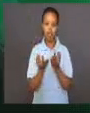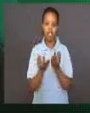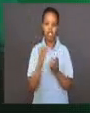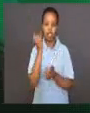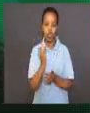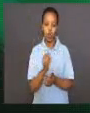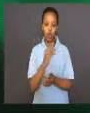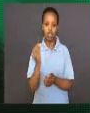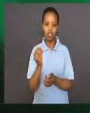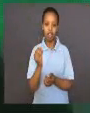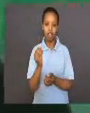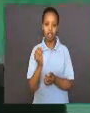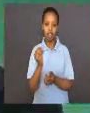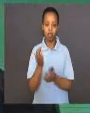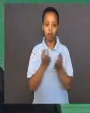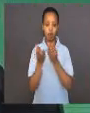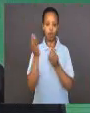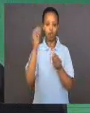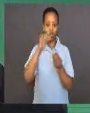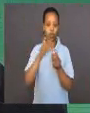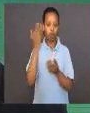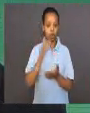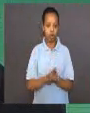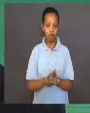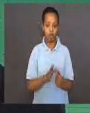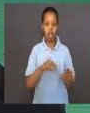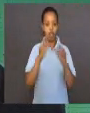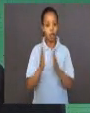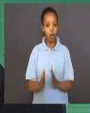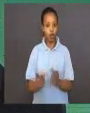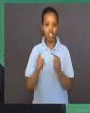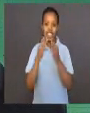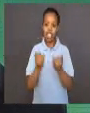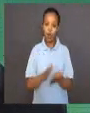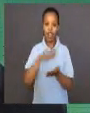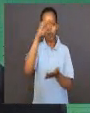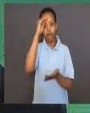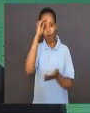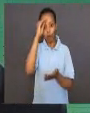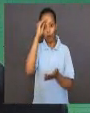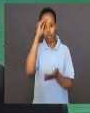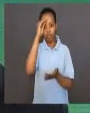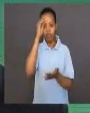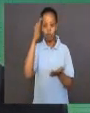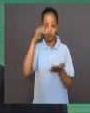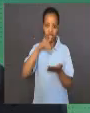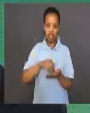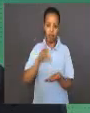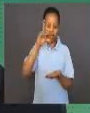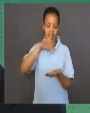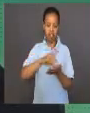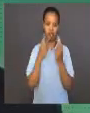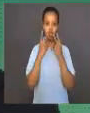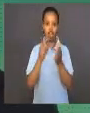the microscope. Students, let us review what we have learned so far.